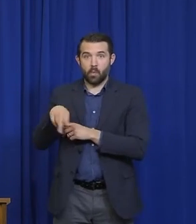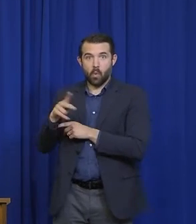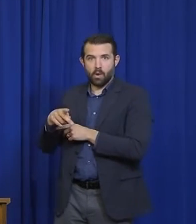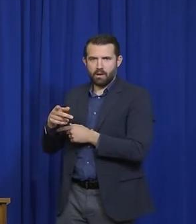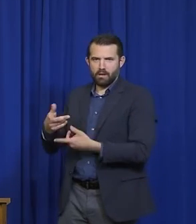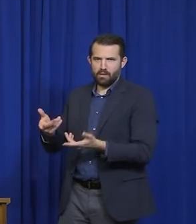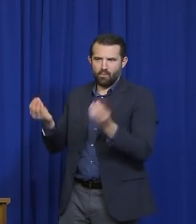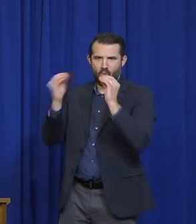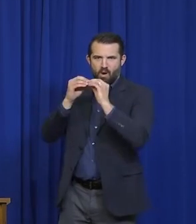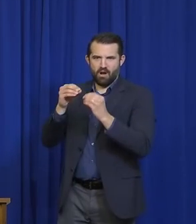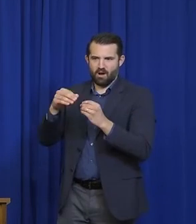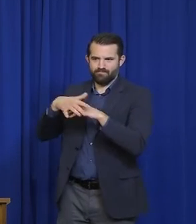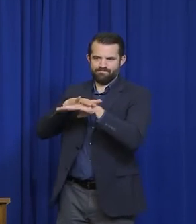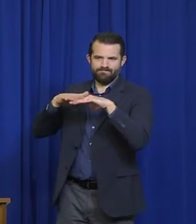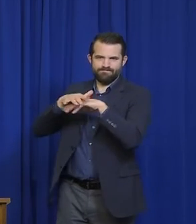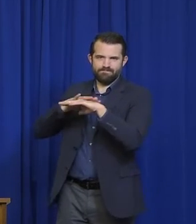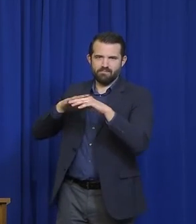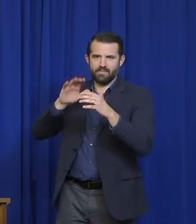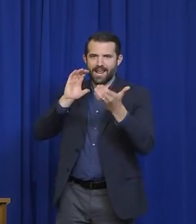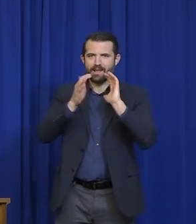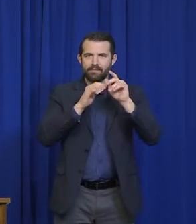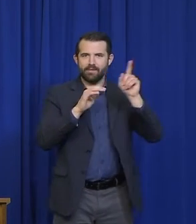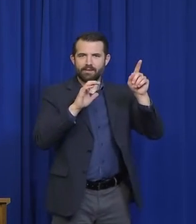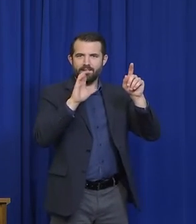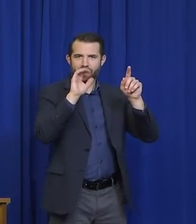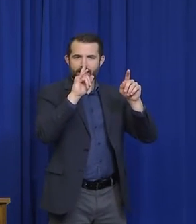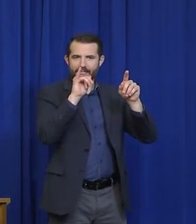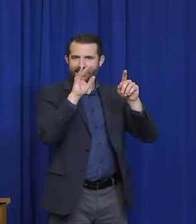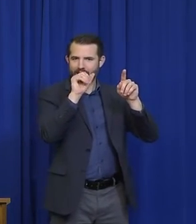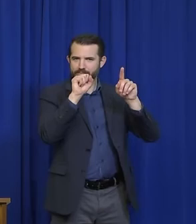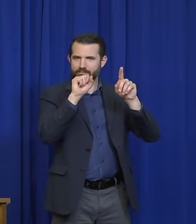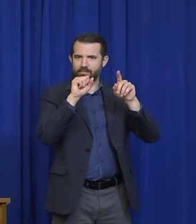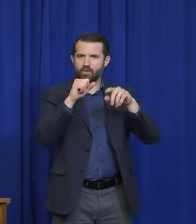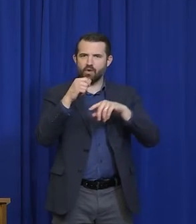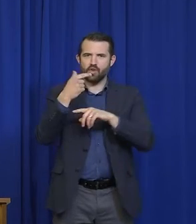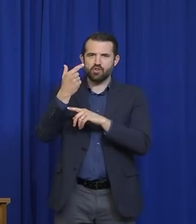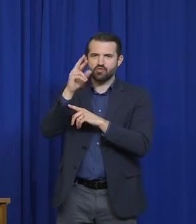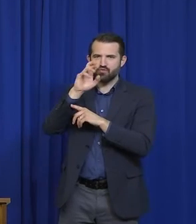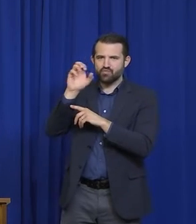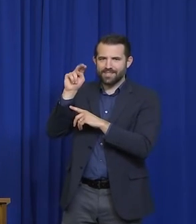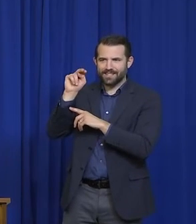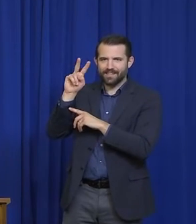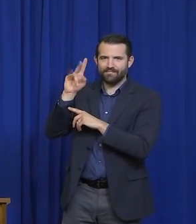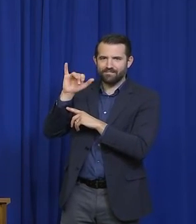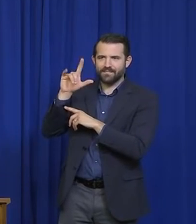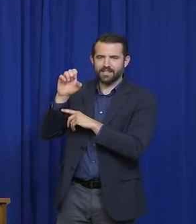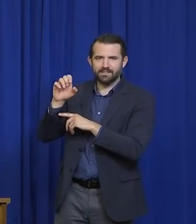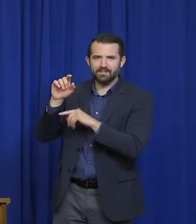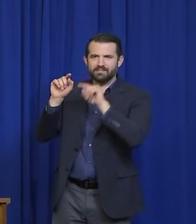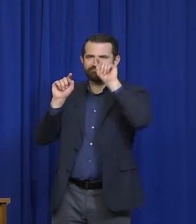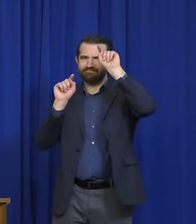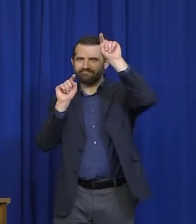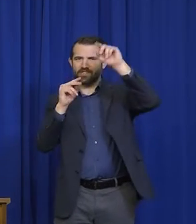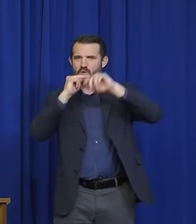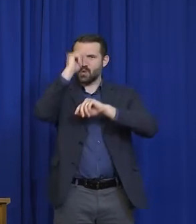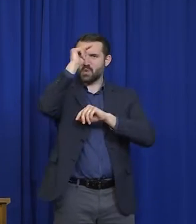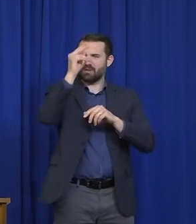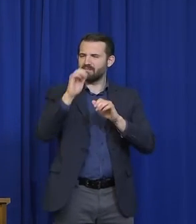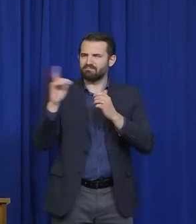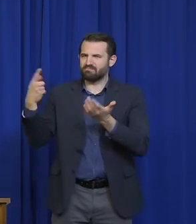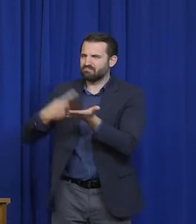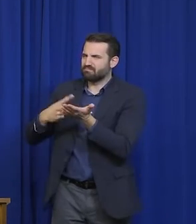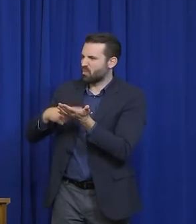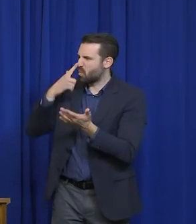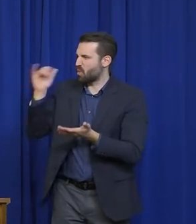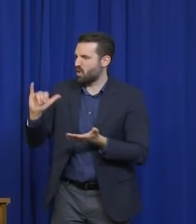Can you talk about, it doesn't look like you went in that direction. Can you talk about why not and how much discussion there was about that? Sure. know,